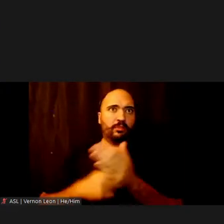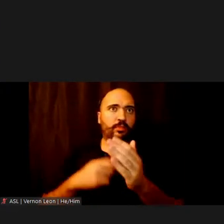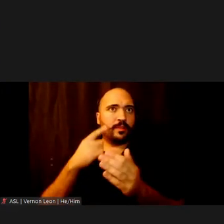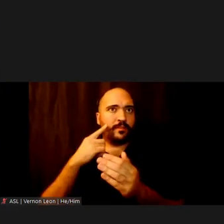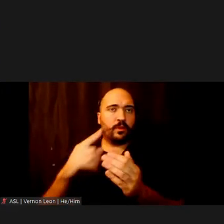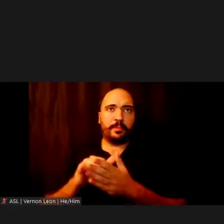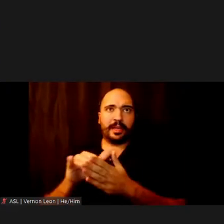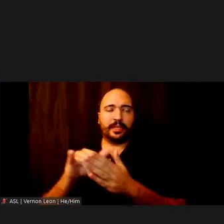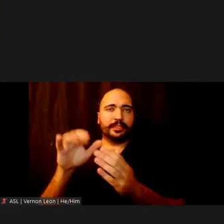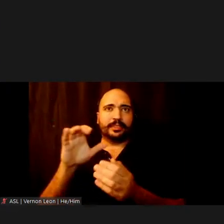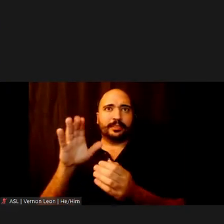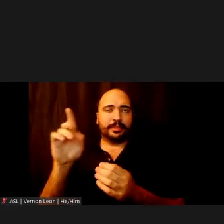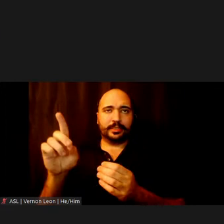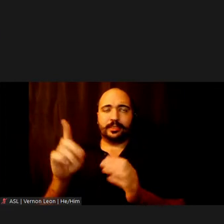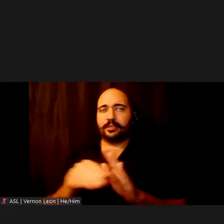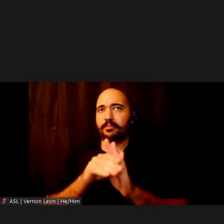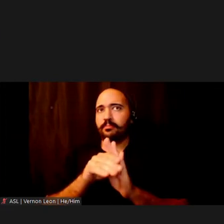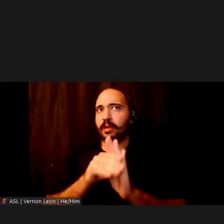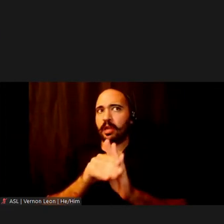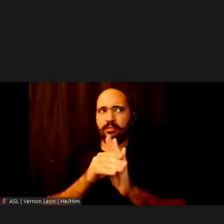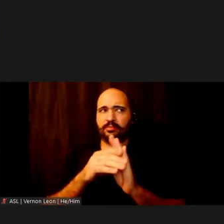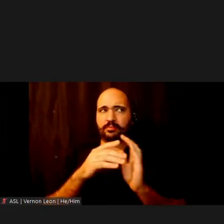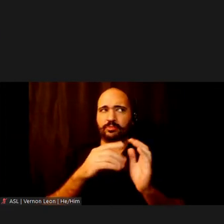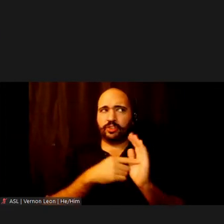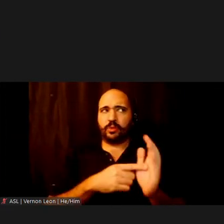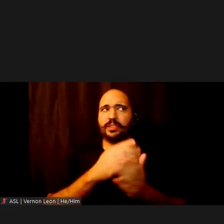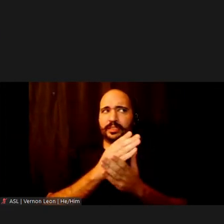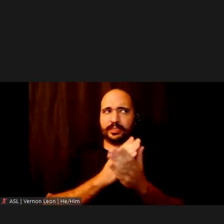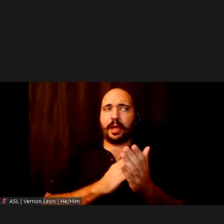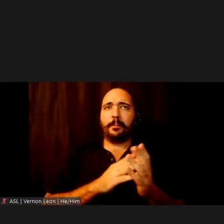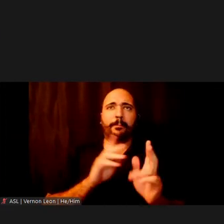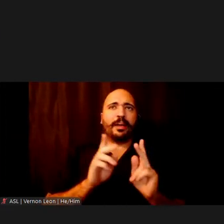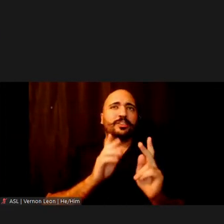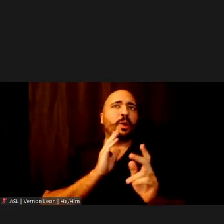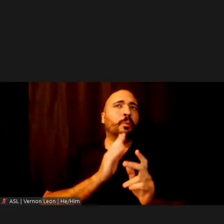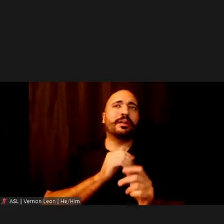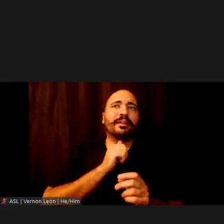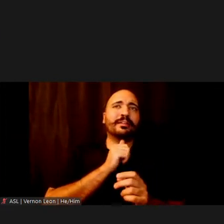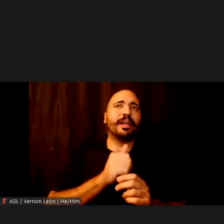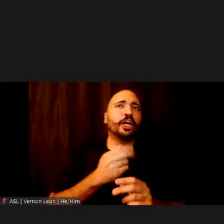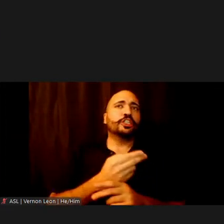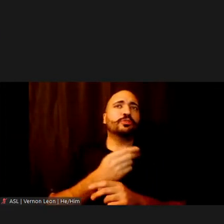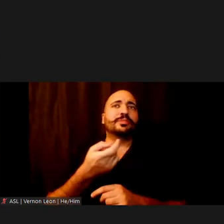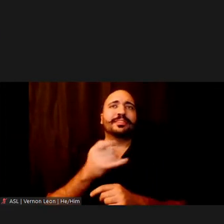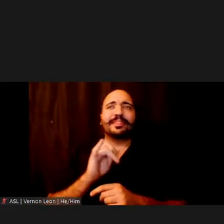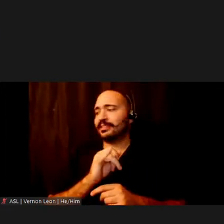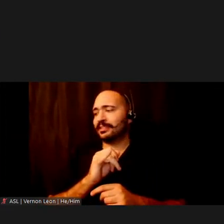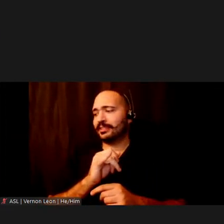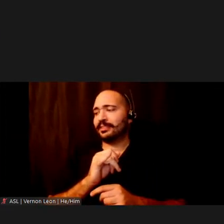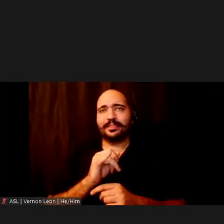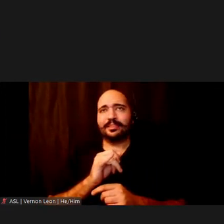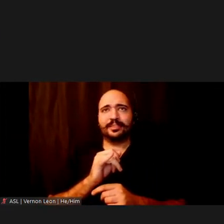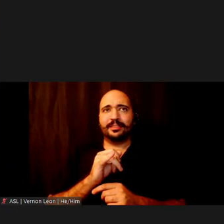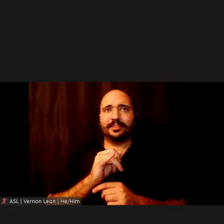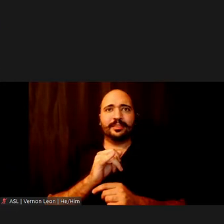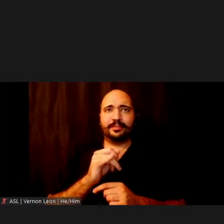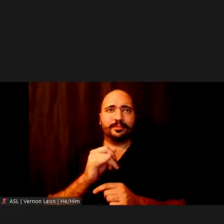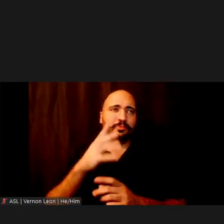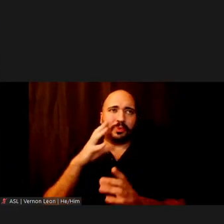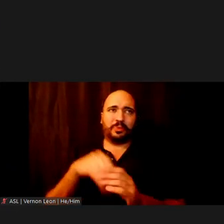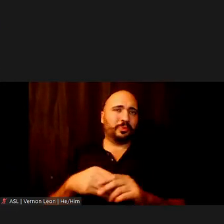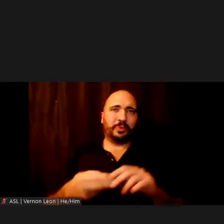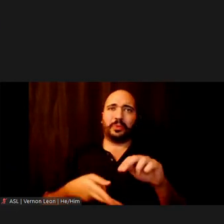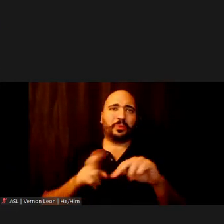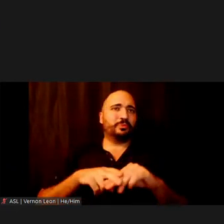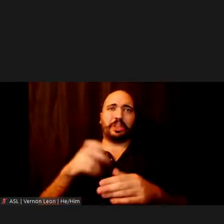Business District, our model shows that some passengers would no longer choose to use taxis and for-hire vehicles, since it would increase the cost of